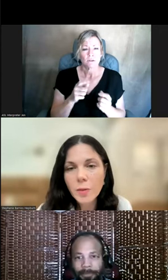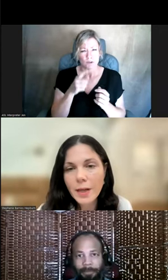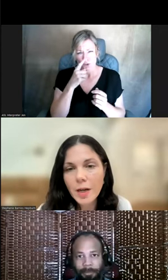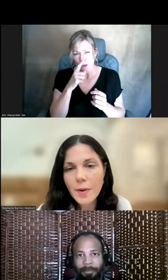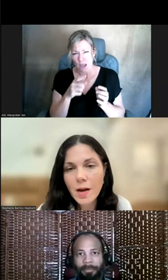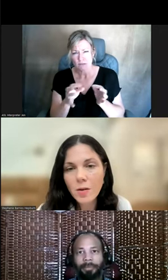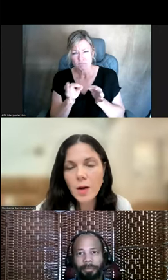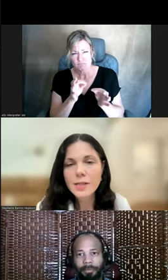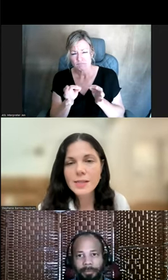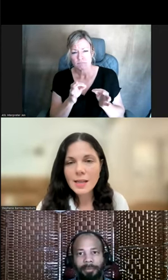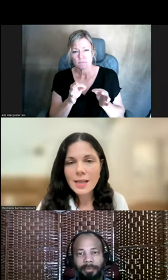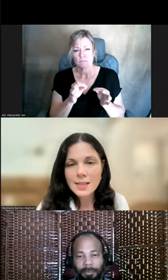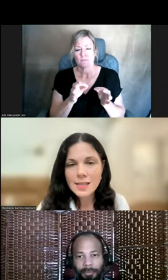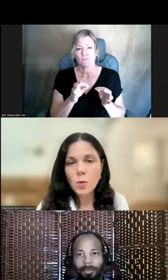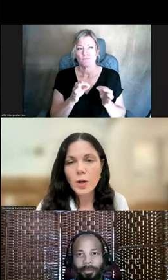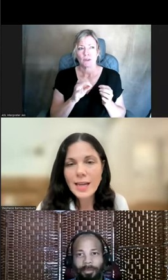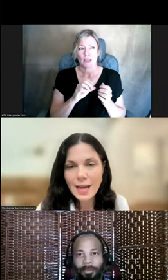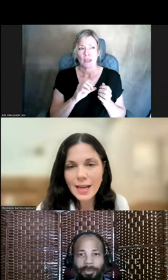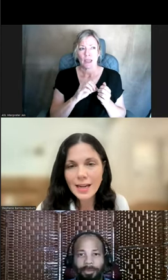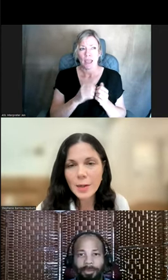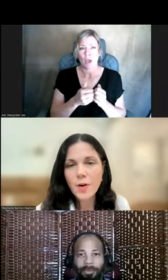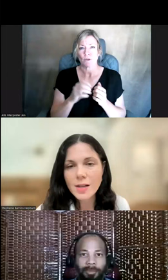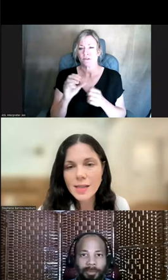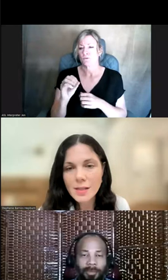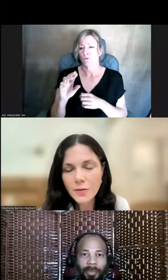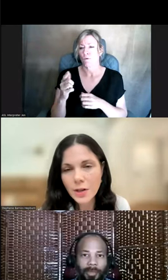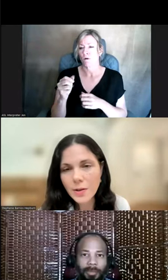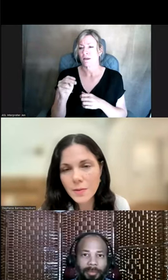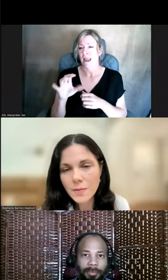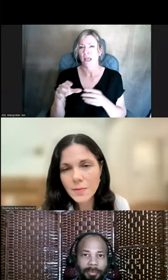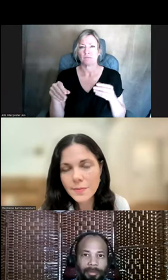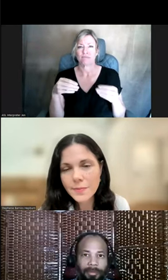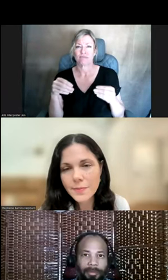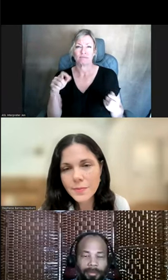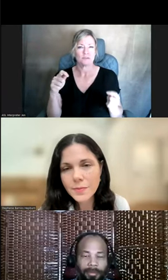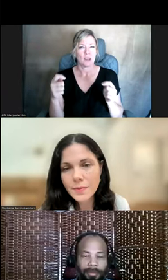you talk a little bit about how it's this organic process for you?